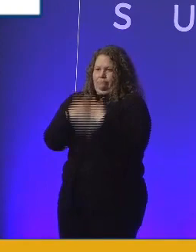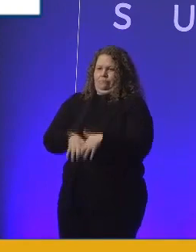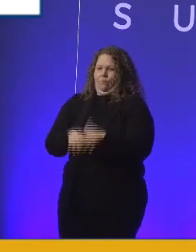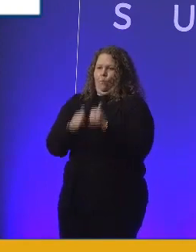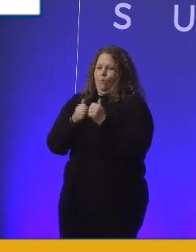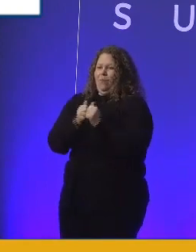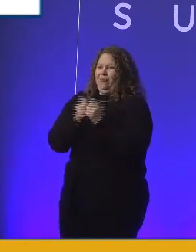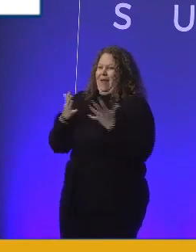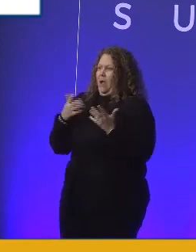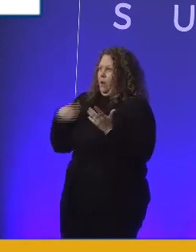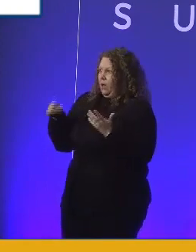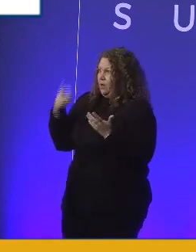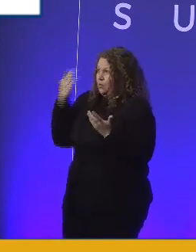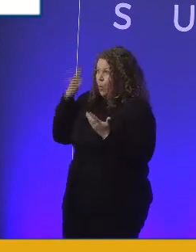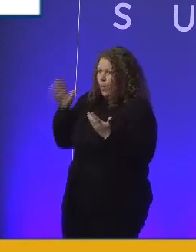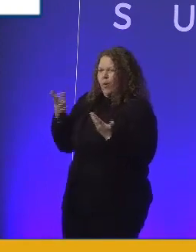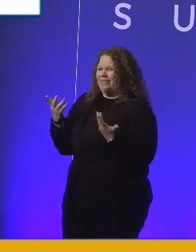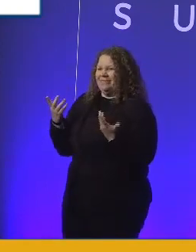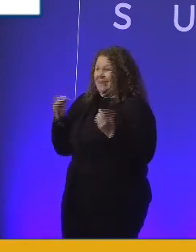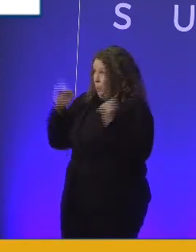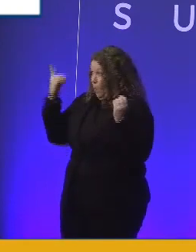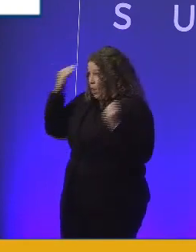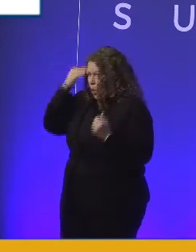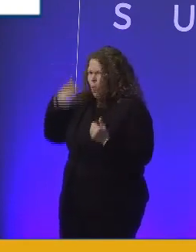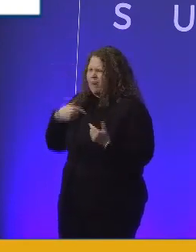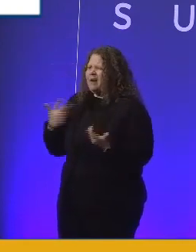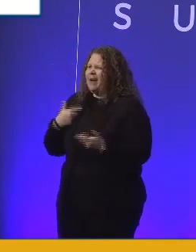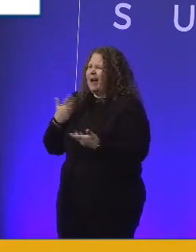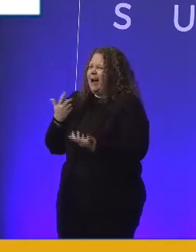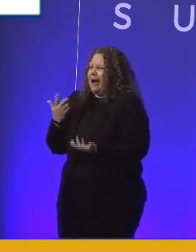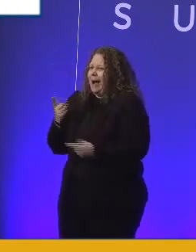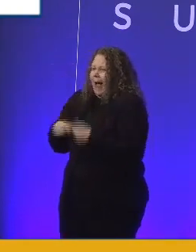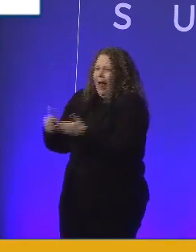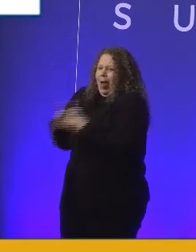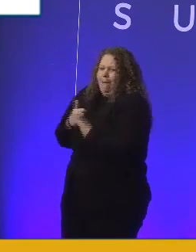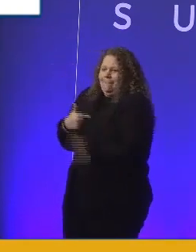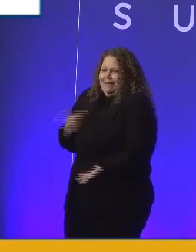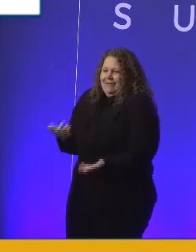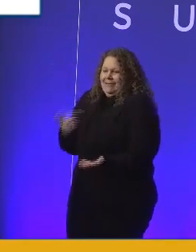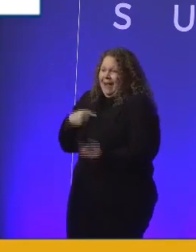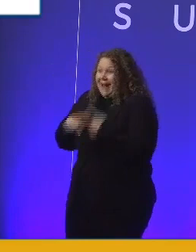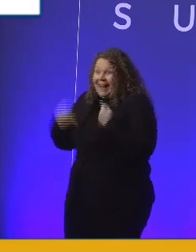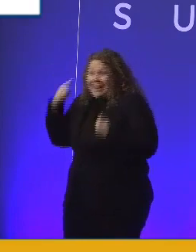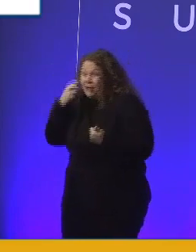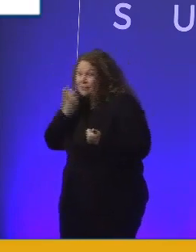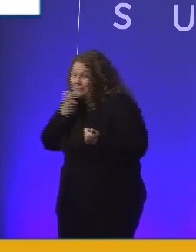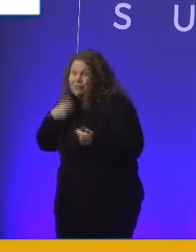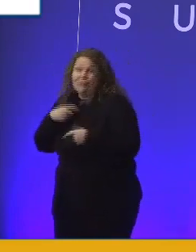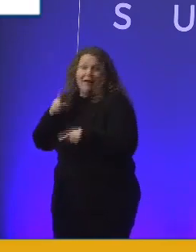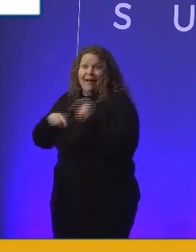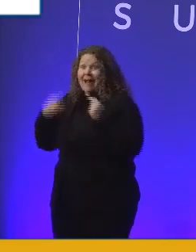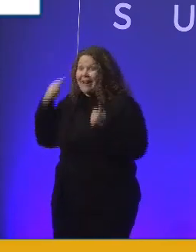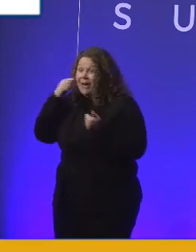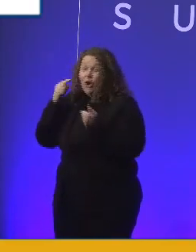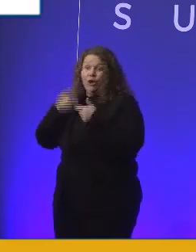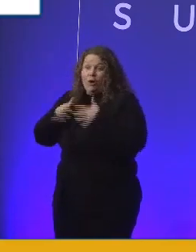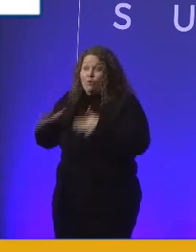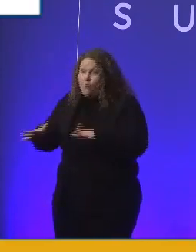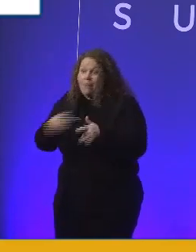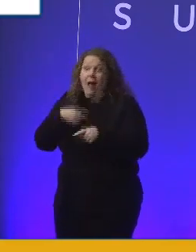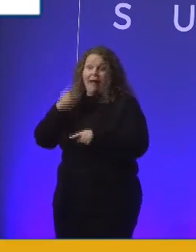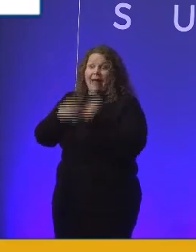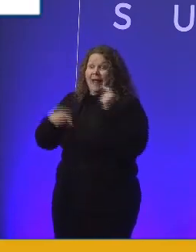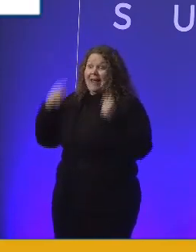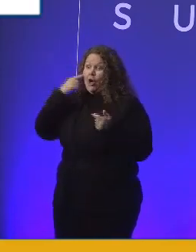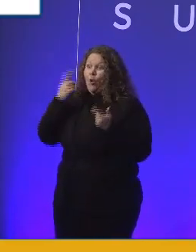can't hear you. But I cannot hear voice. I cannot hear speech. I cannot hear ruckus. I cannot hear what's